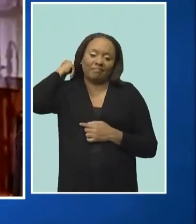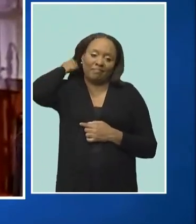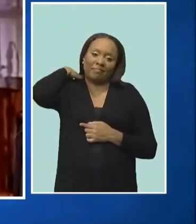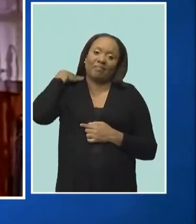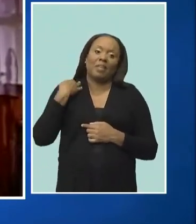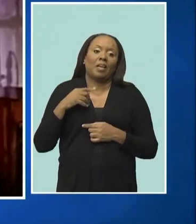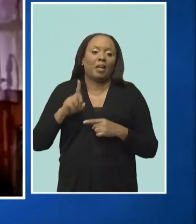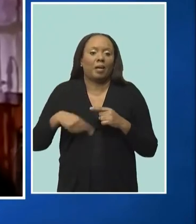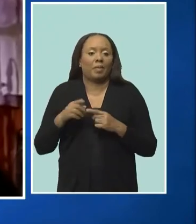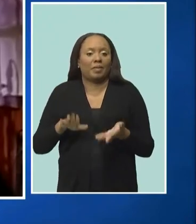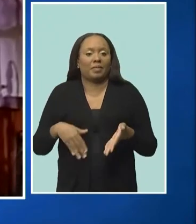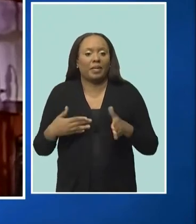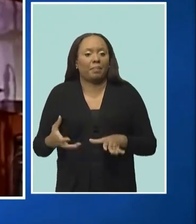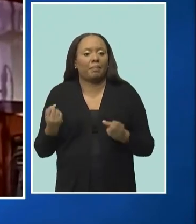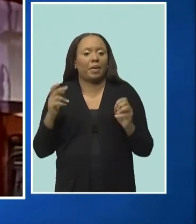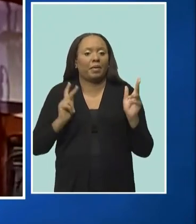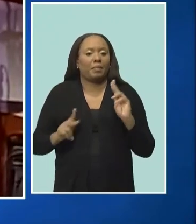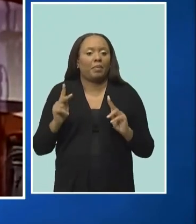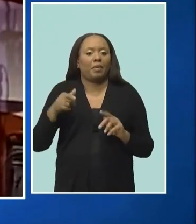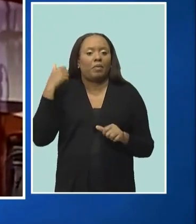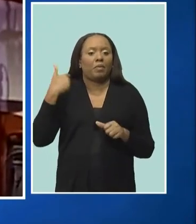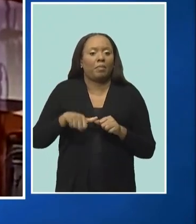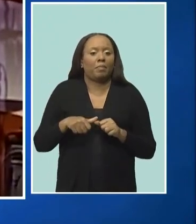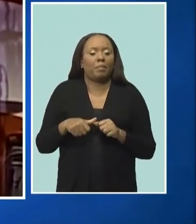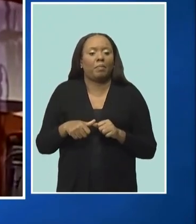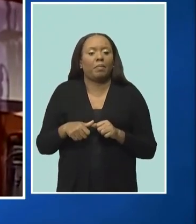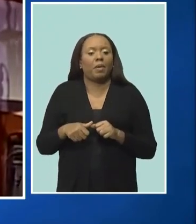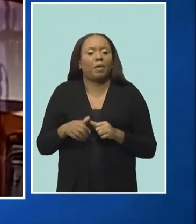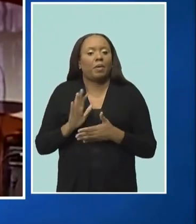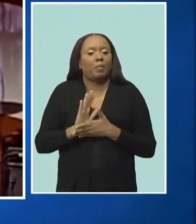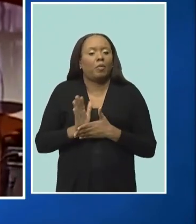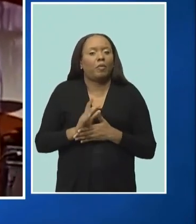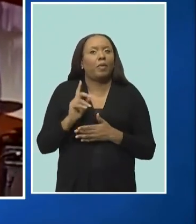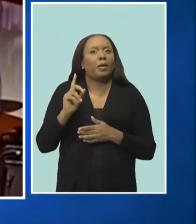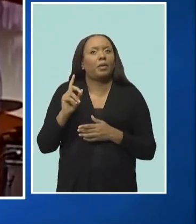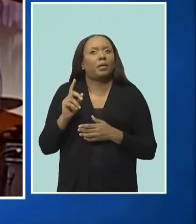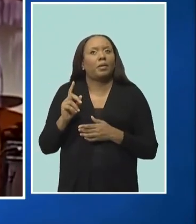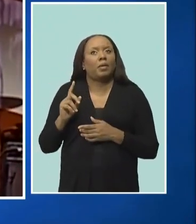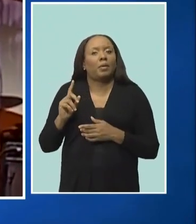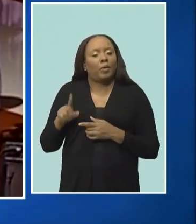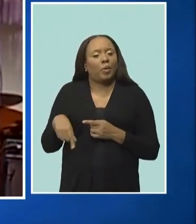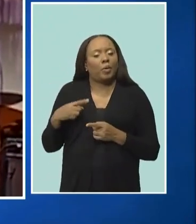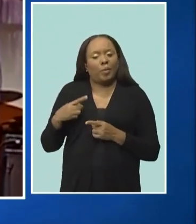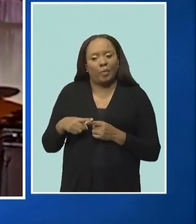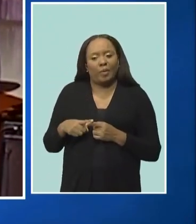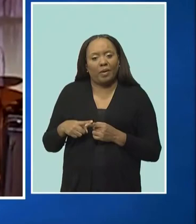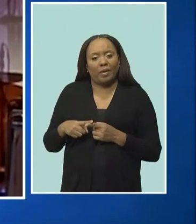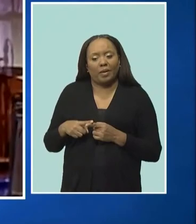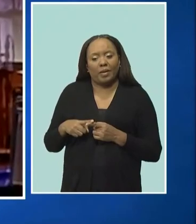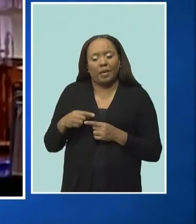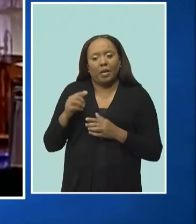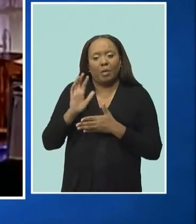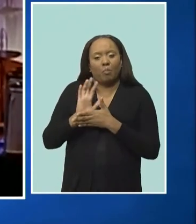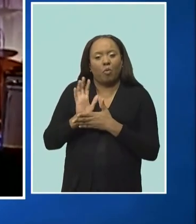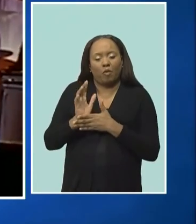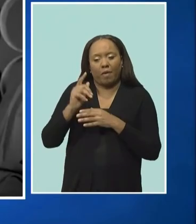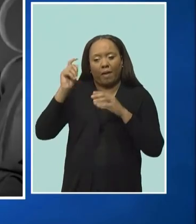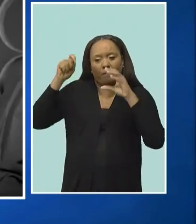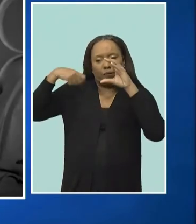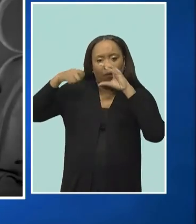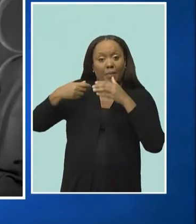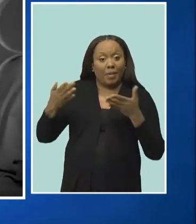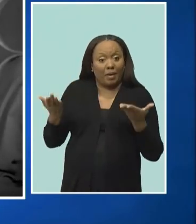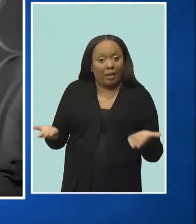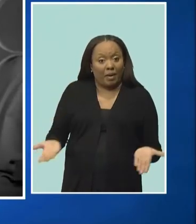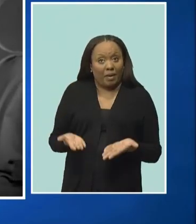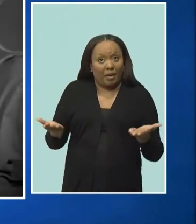in Barbados as they recalled his role in a movie shot on Ireland. He starred in Island in the Sun movie, which was filmed at Farley